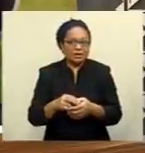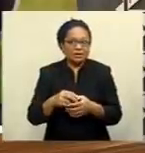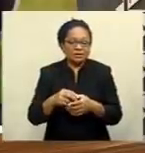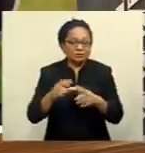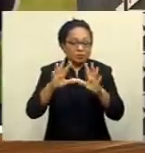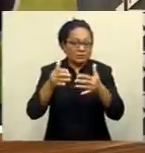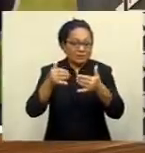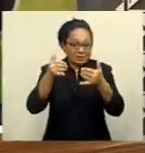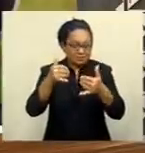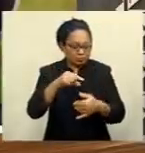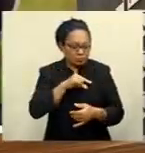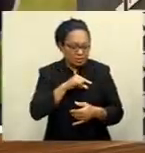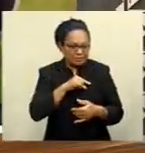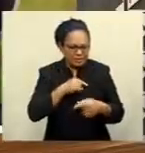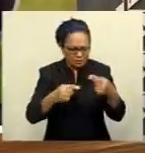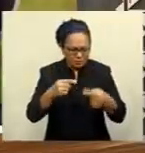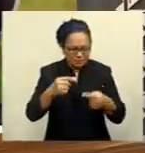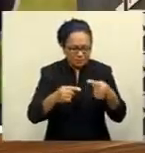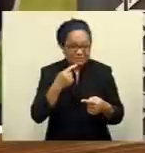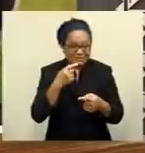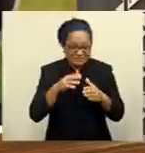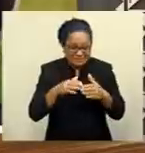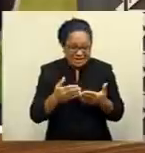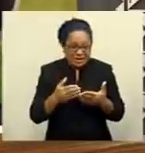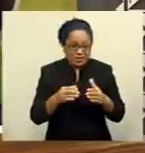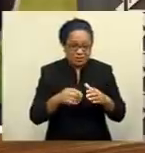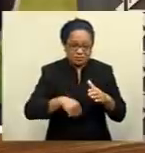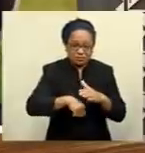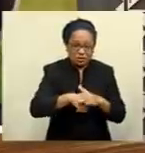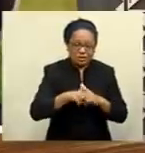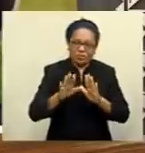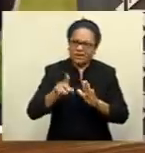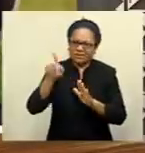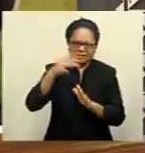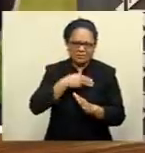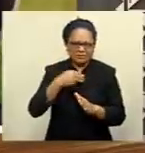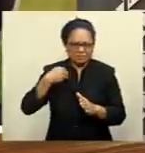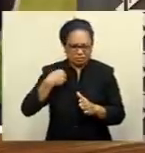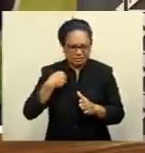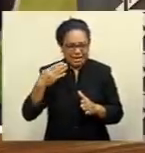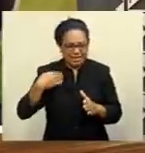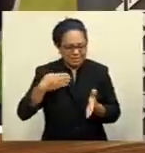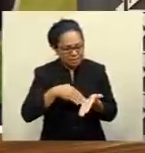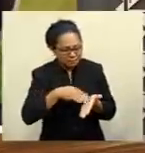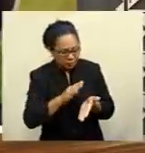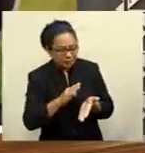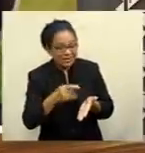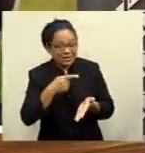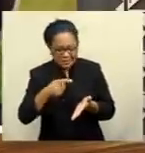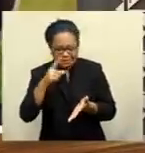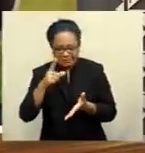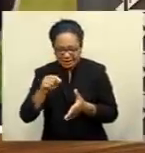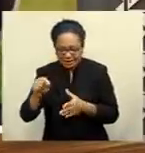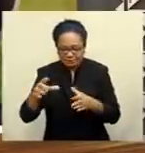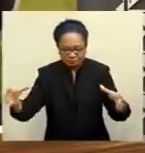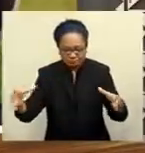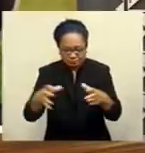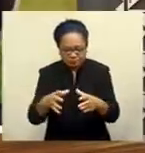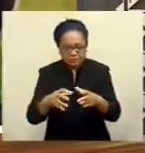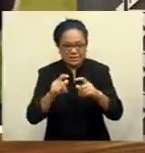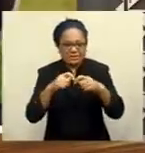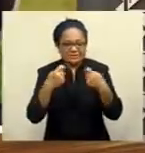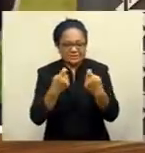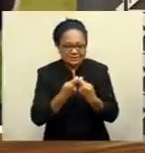Football Association awaits approval from the Ministry of Health before they can make plans to gather squad members at its football academy in Mba.